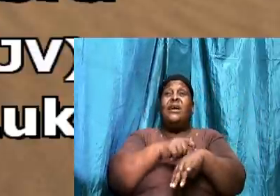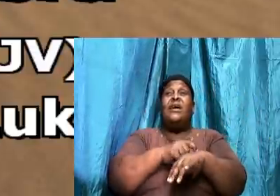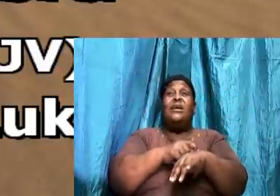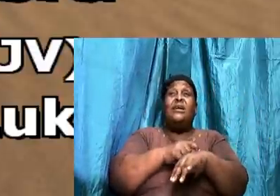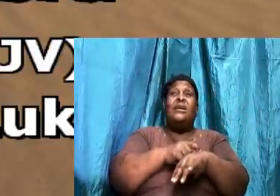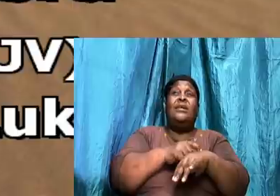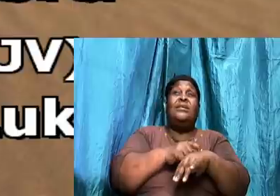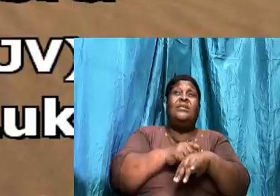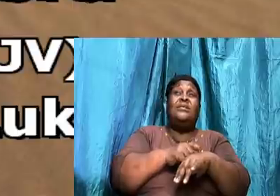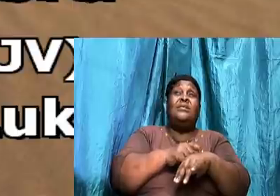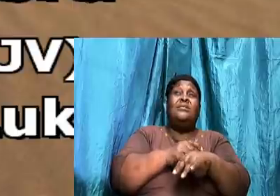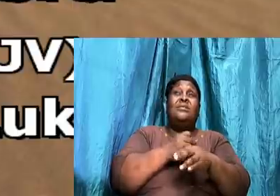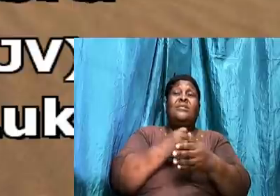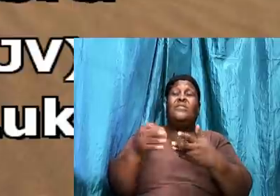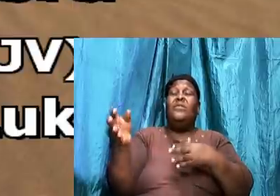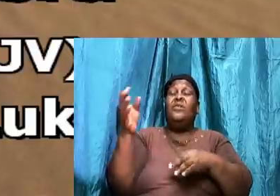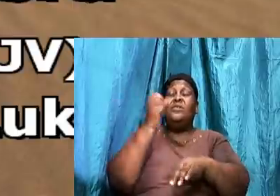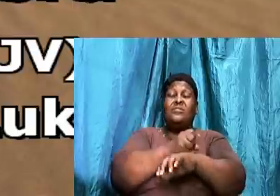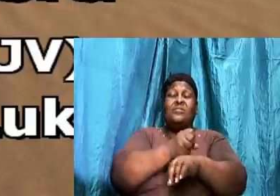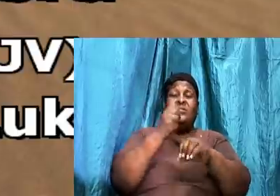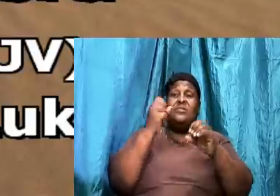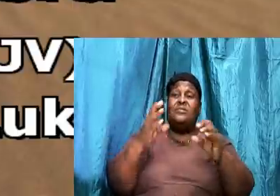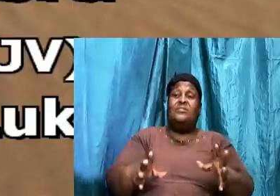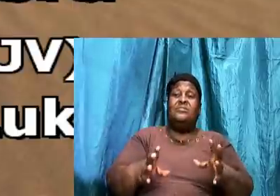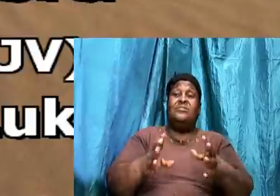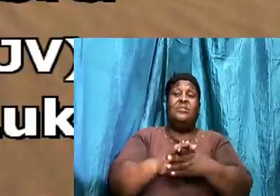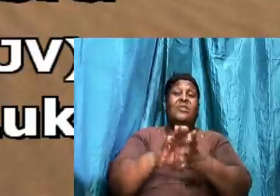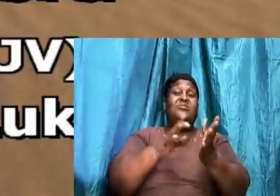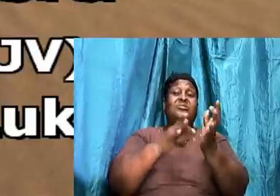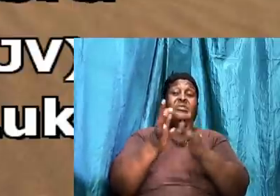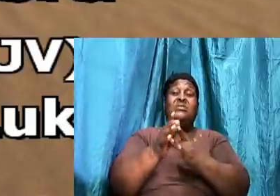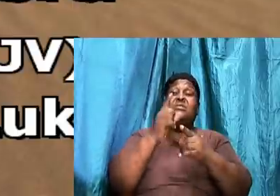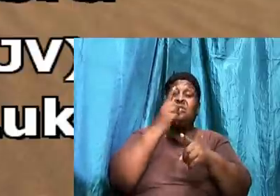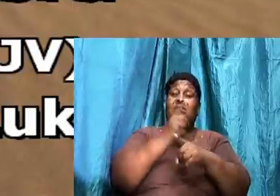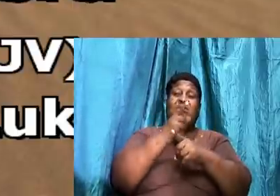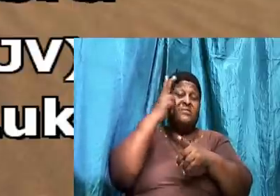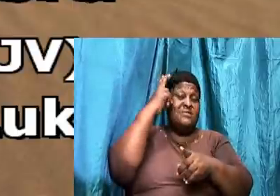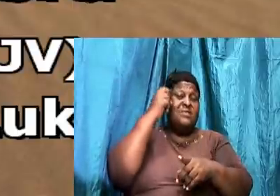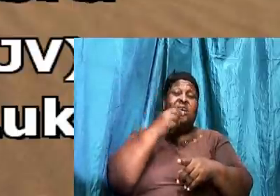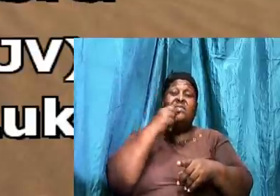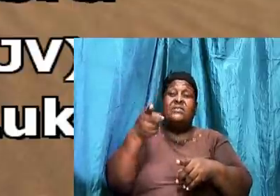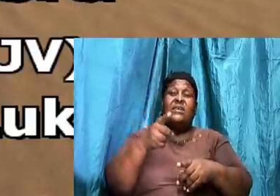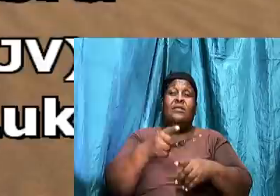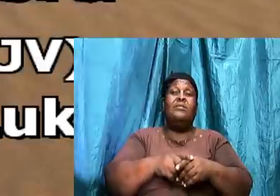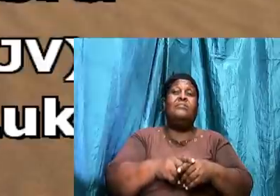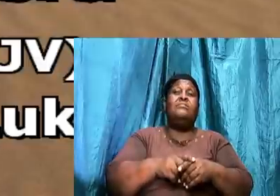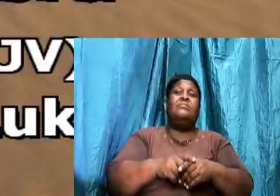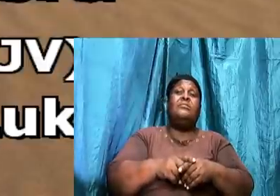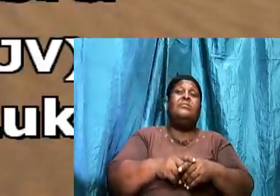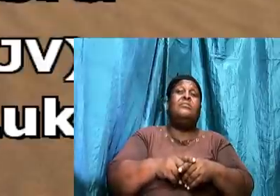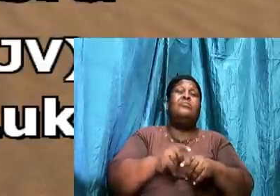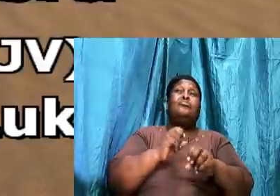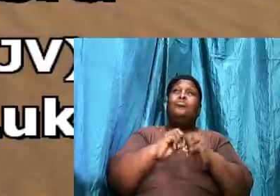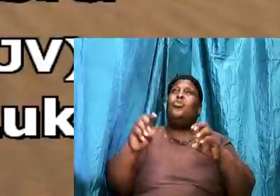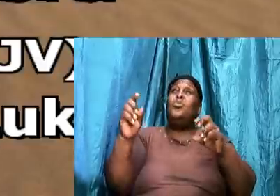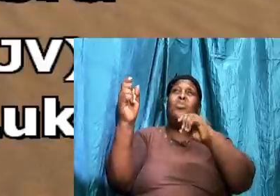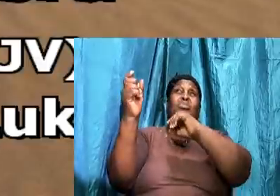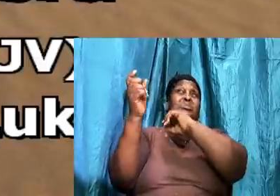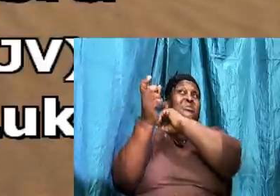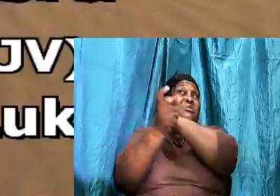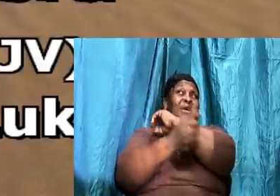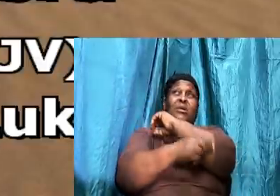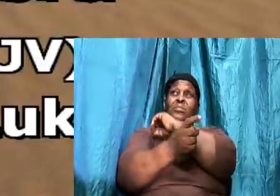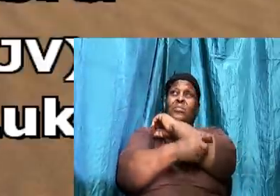stone. And Jesus answering and said unto him. It is said. Thou shall not tempt the Lord